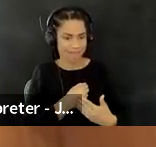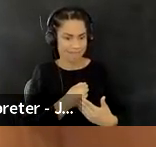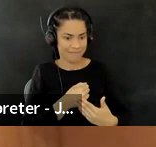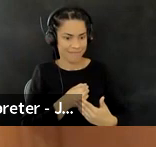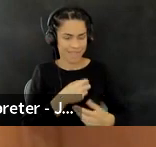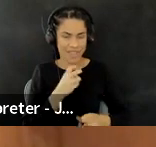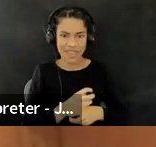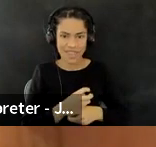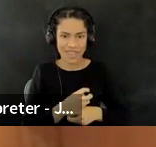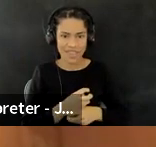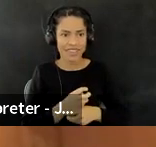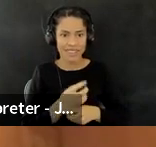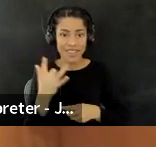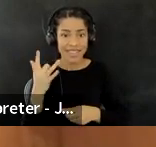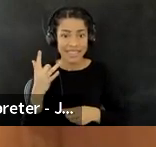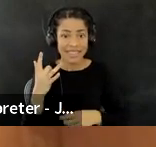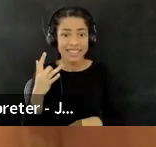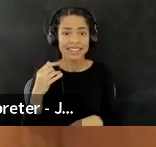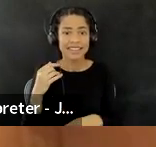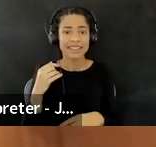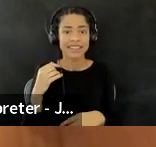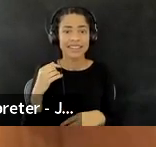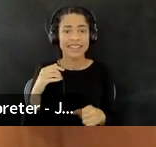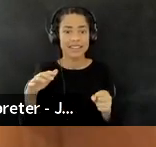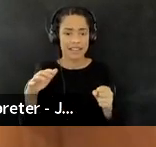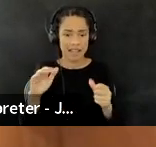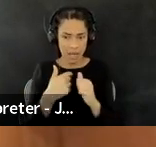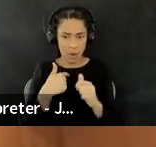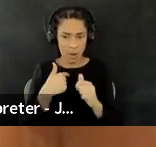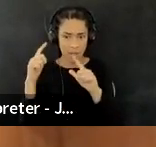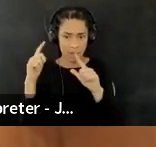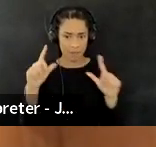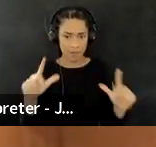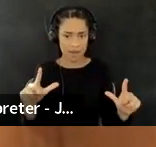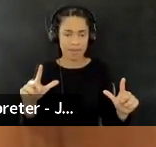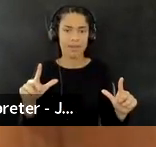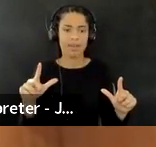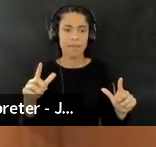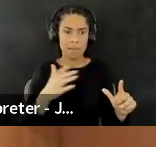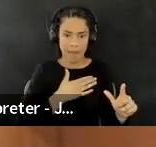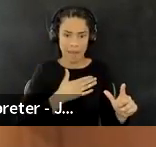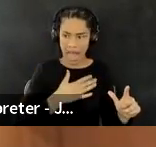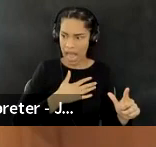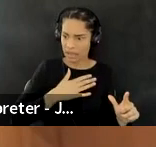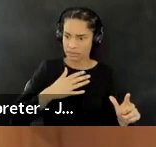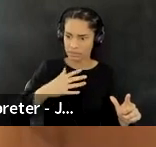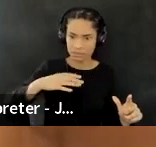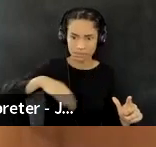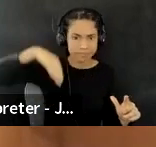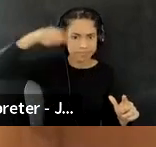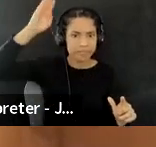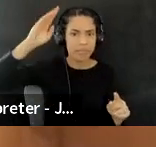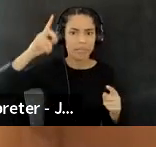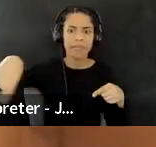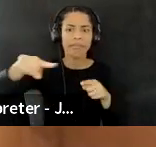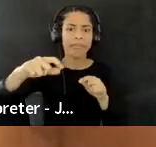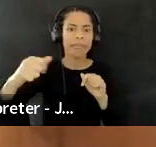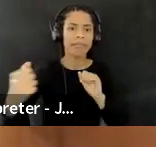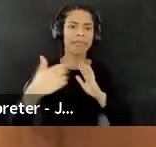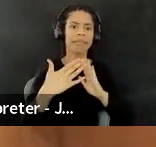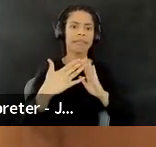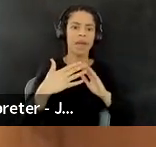hard because the entire way I look at the world was being challenged in the most beautiful